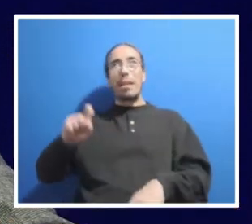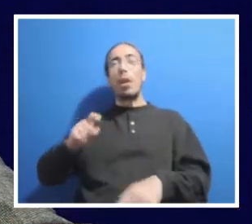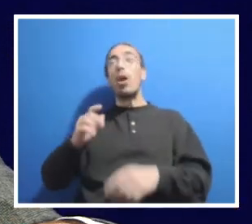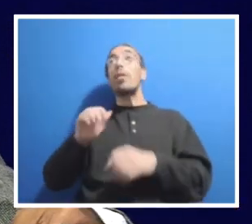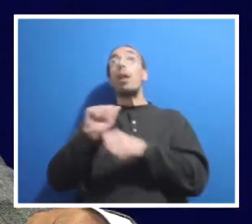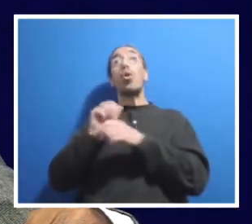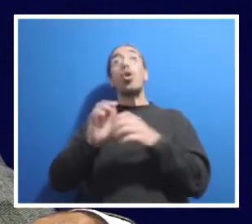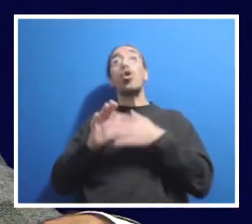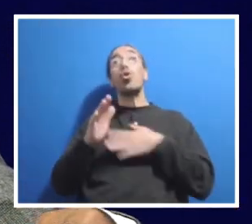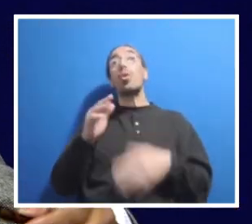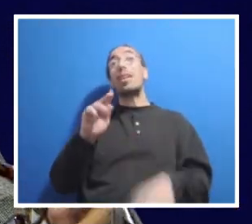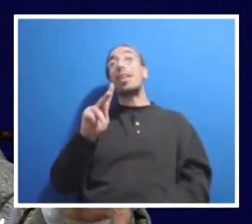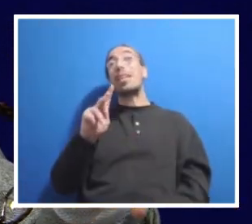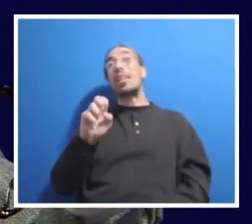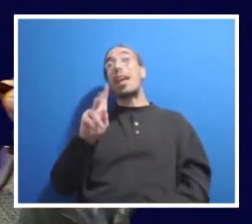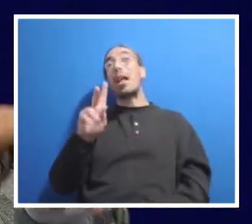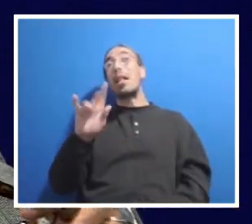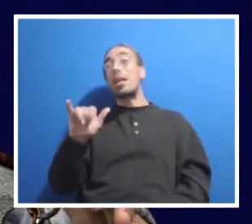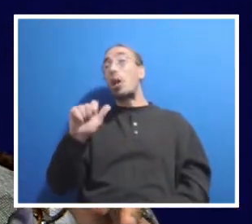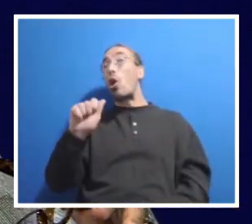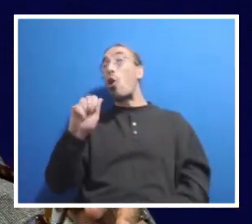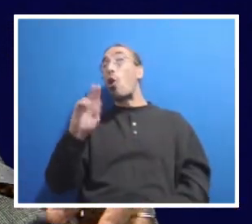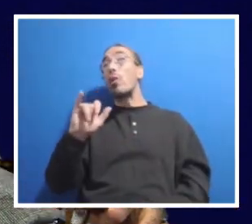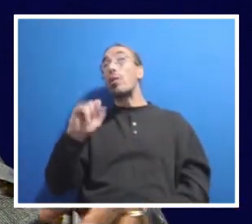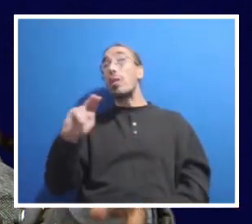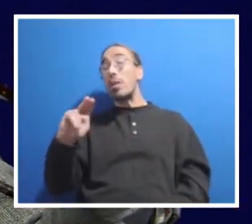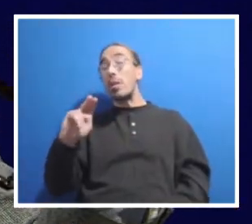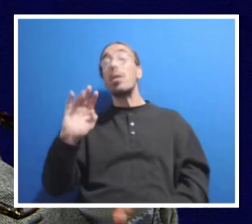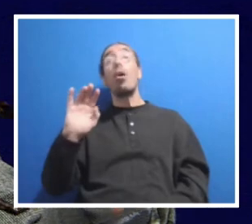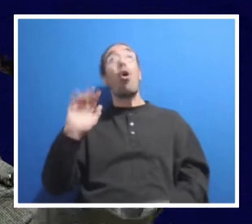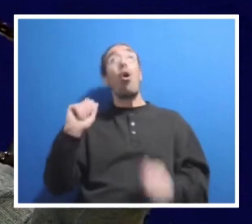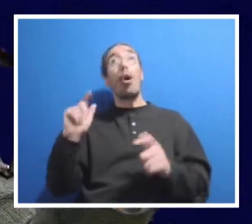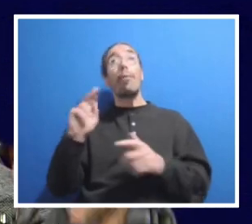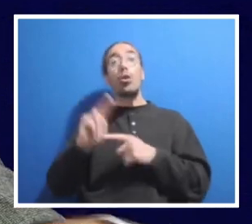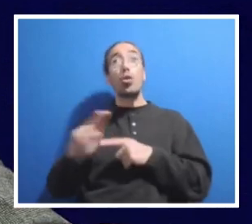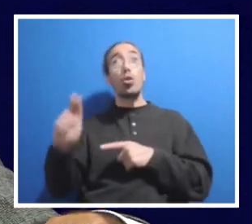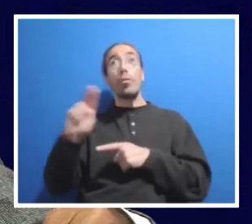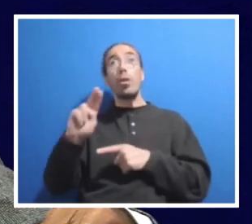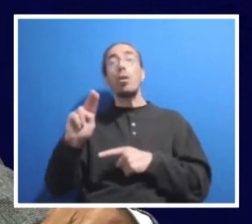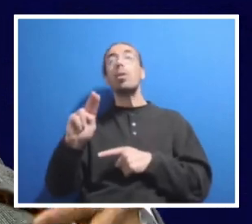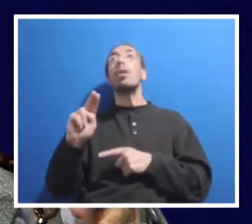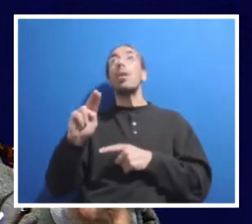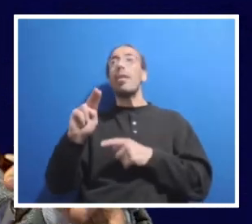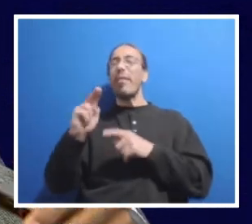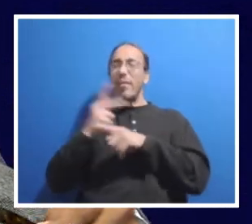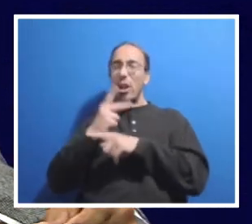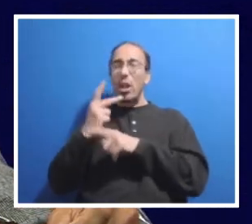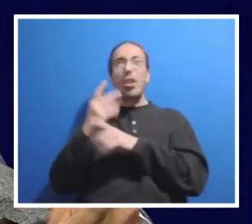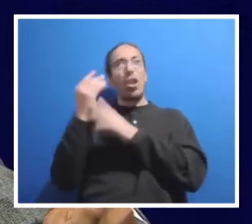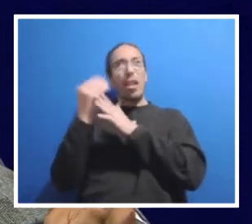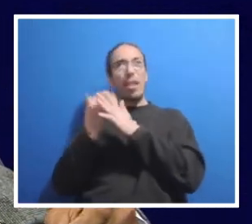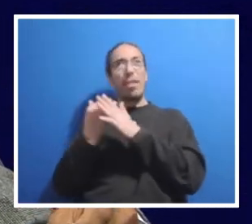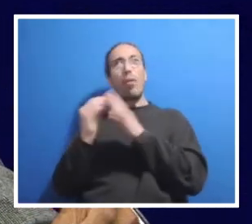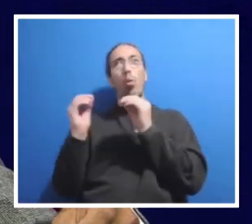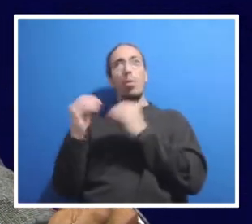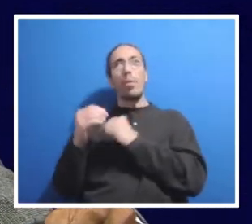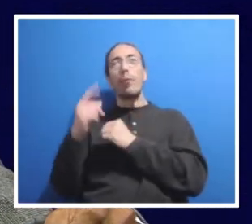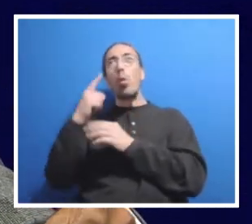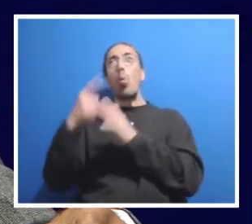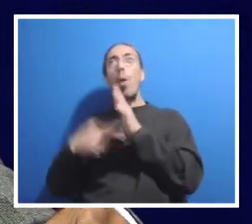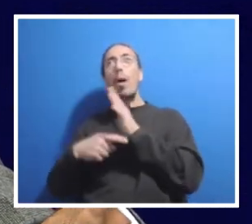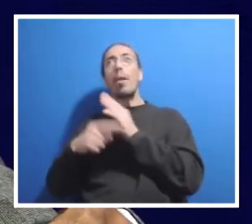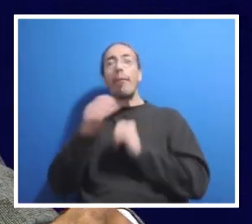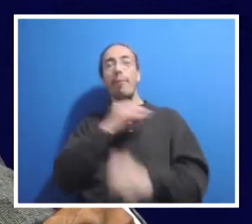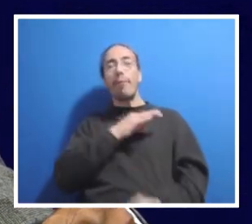began before I took on this role. All the University Park deans put together their list of prioritizations for what faculty positions they wanted to